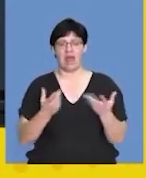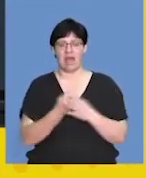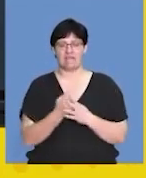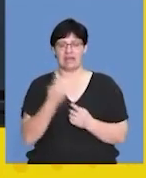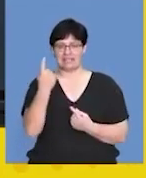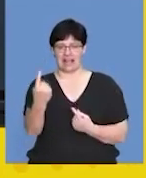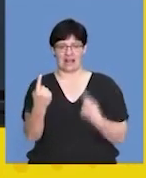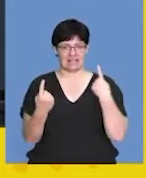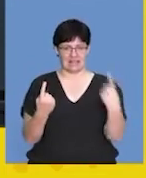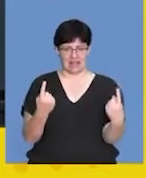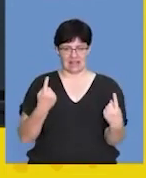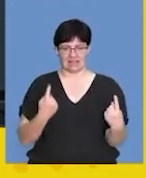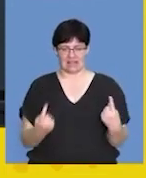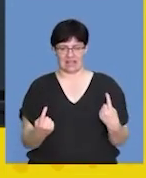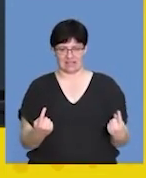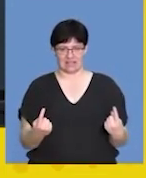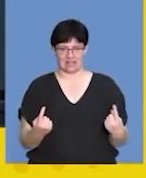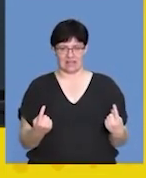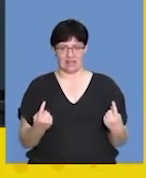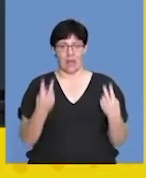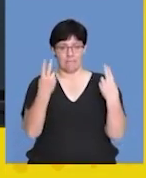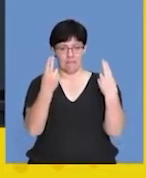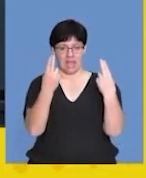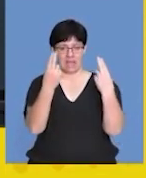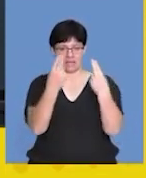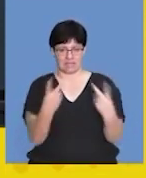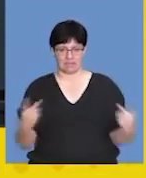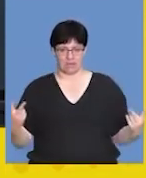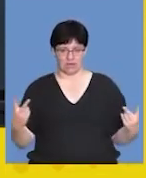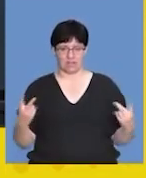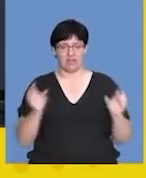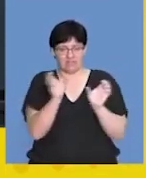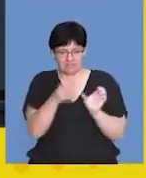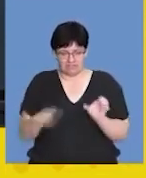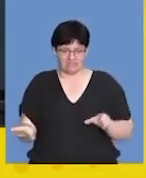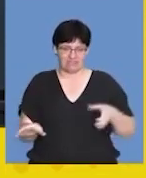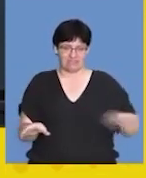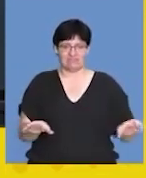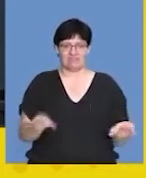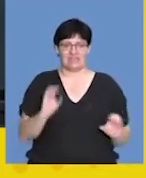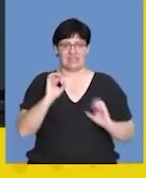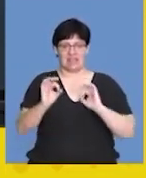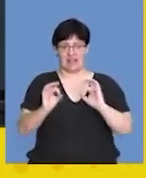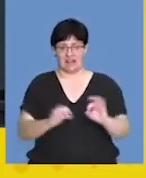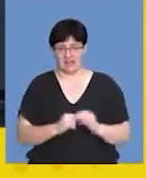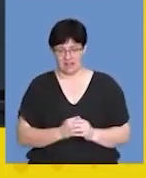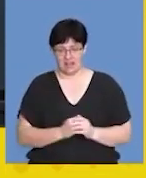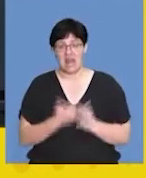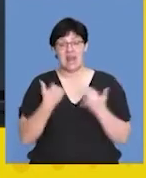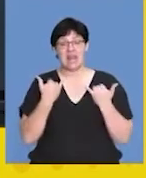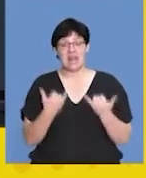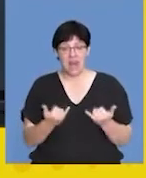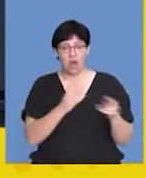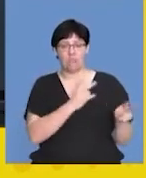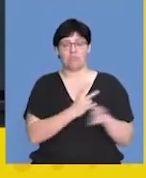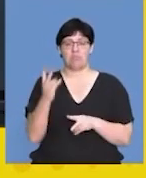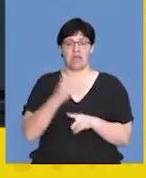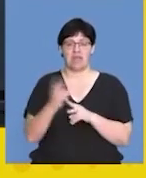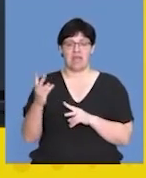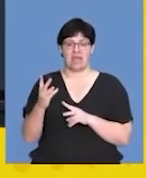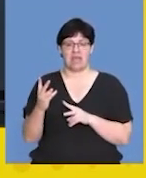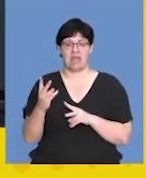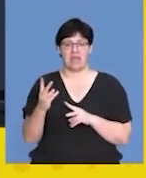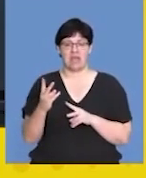single chromosomes. The pairs have separated into the different cells. And then they kind of now start preparing for